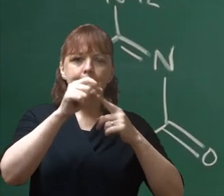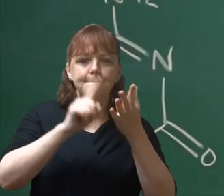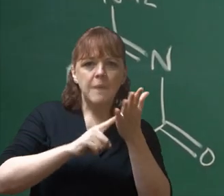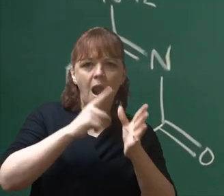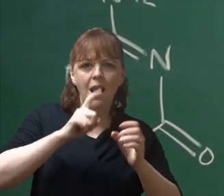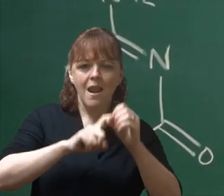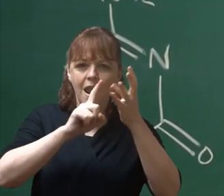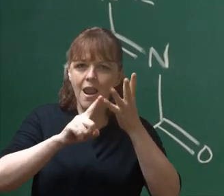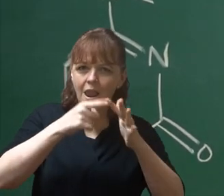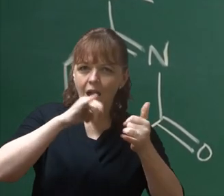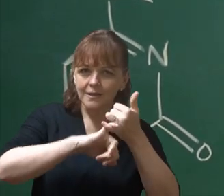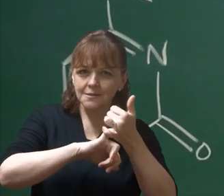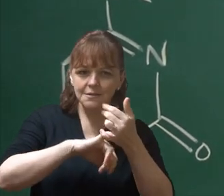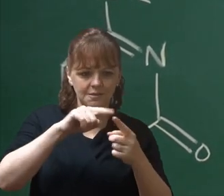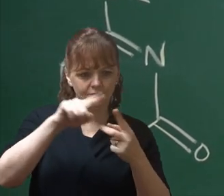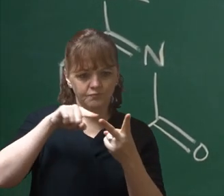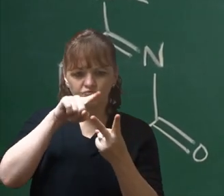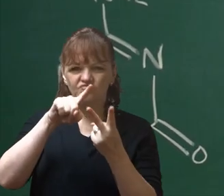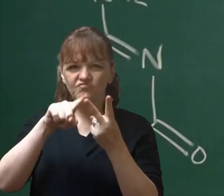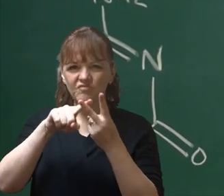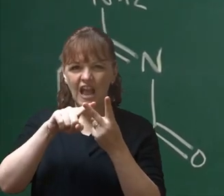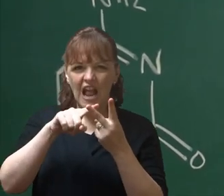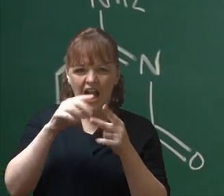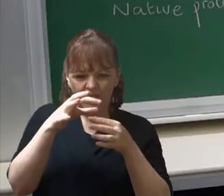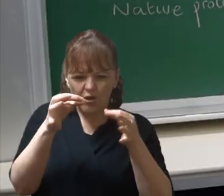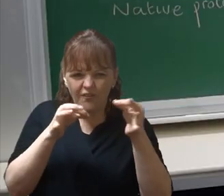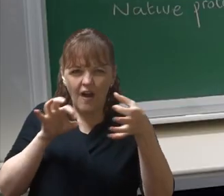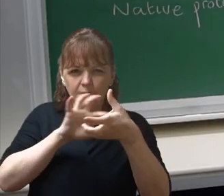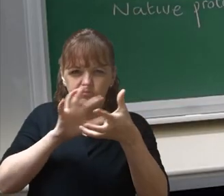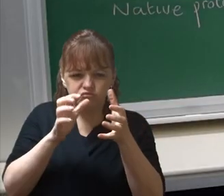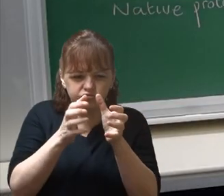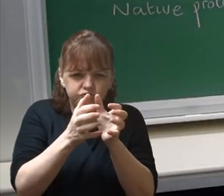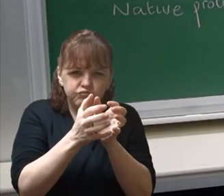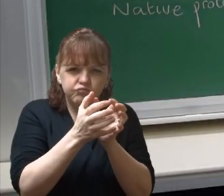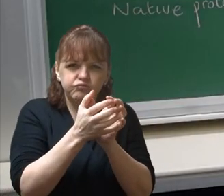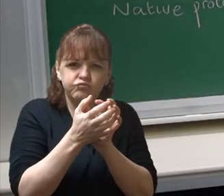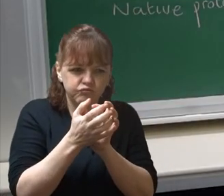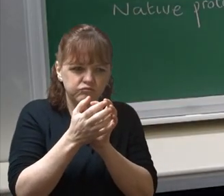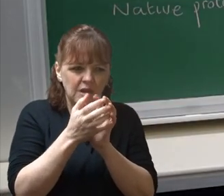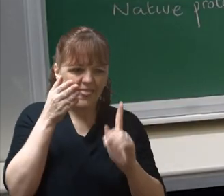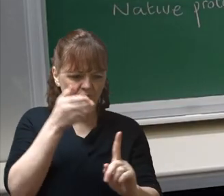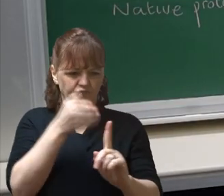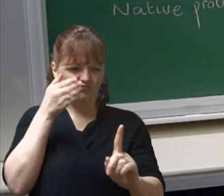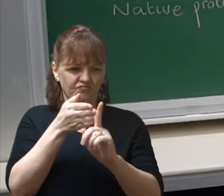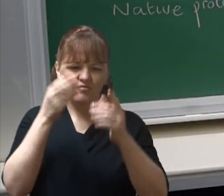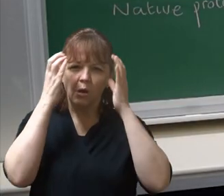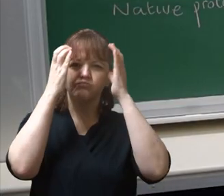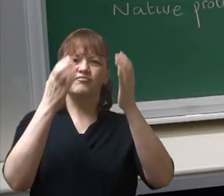Urofibrillary tangles To be more precise Betray the presence Of brain disease